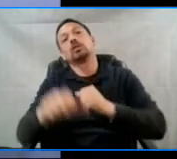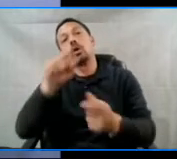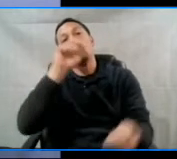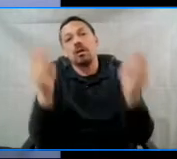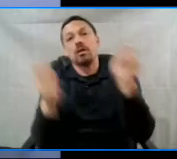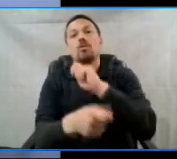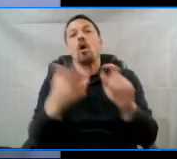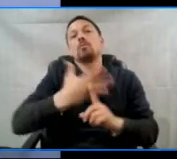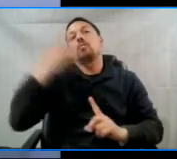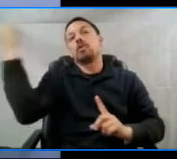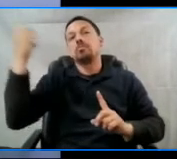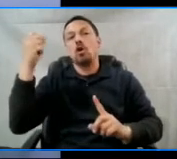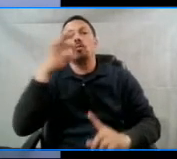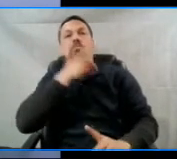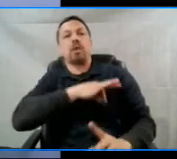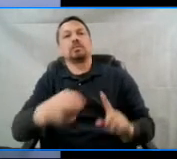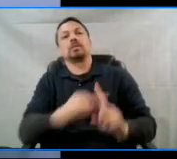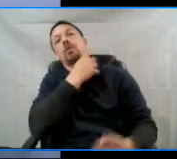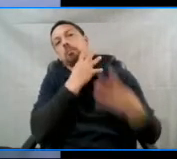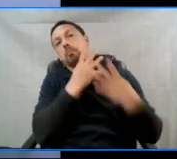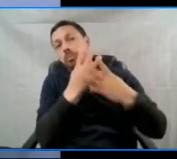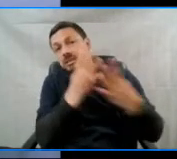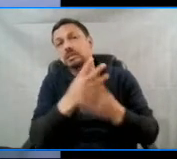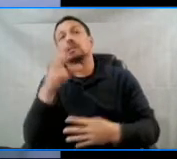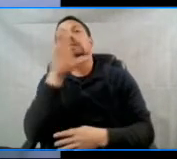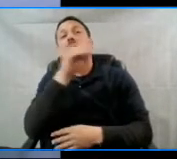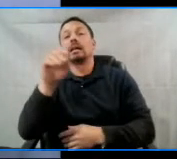from prisons and detention centers in America.